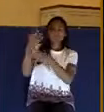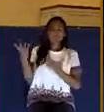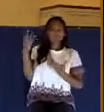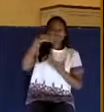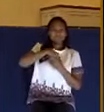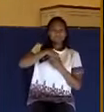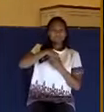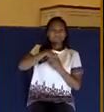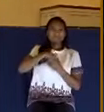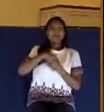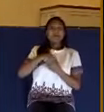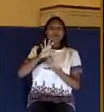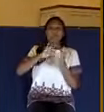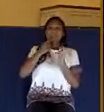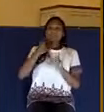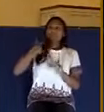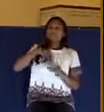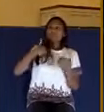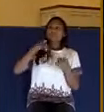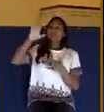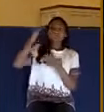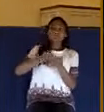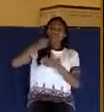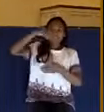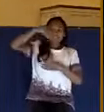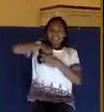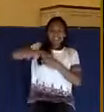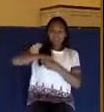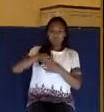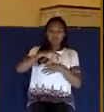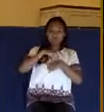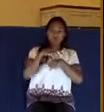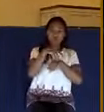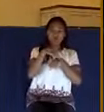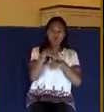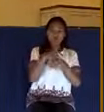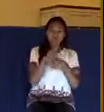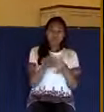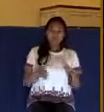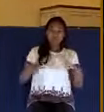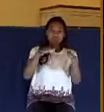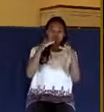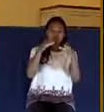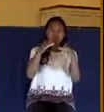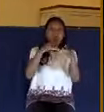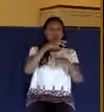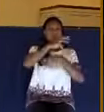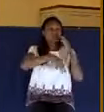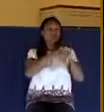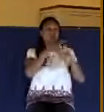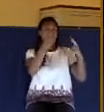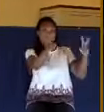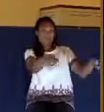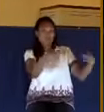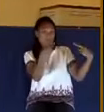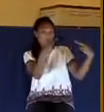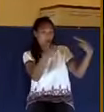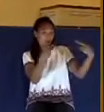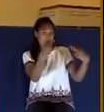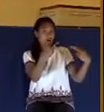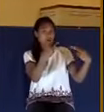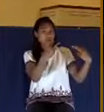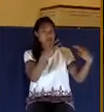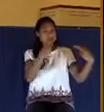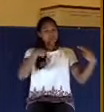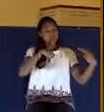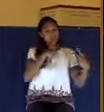this treasure, what? In earth and vessels. When the world looks at us as Christians, they don't really see who we are because in Christ, we carry a part of that